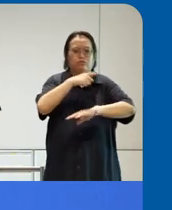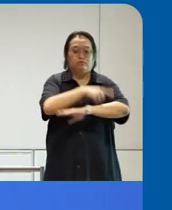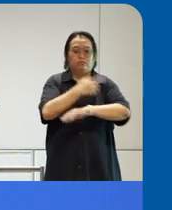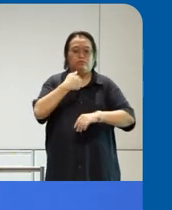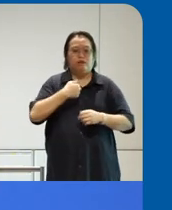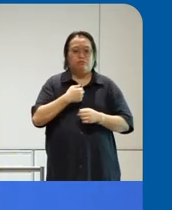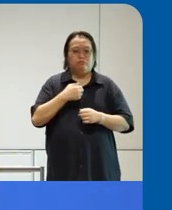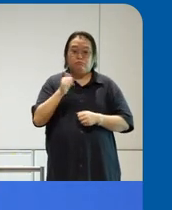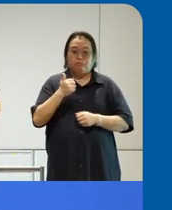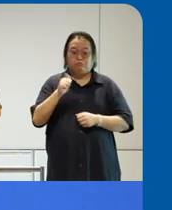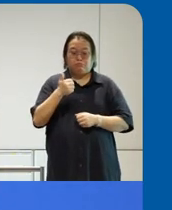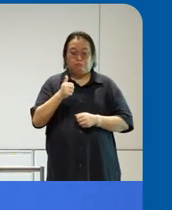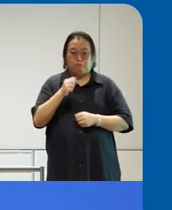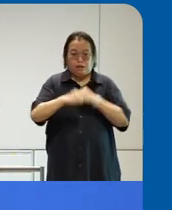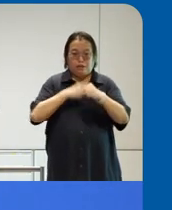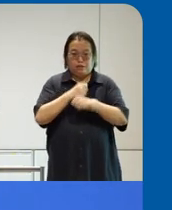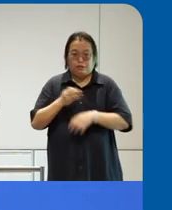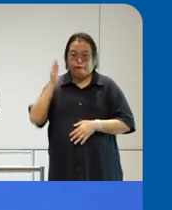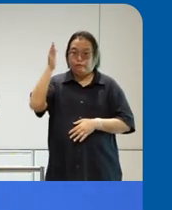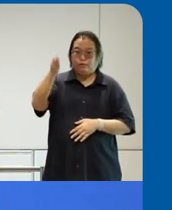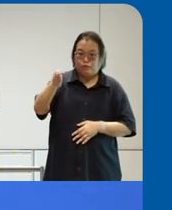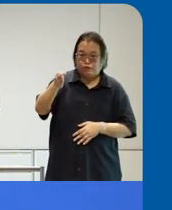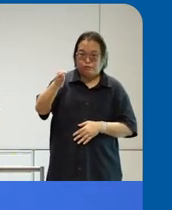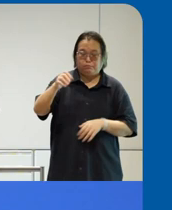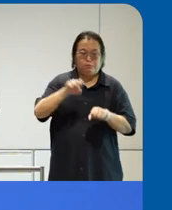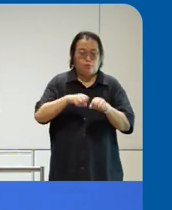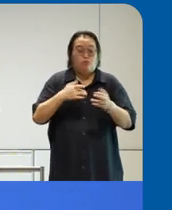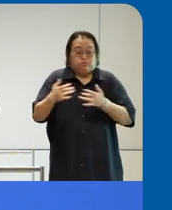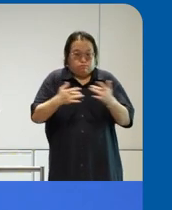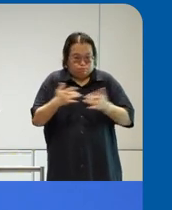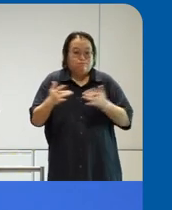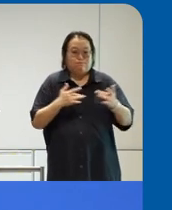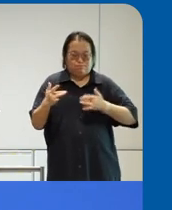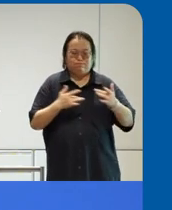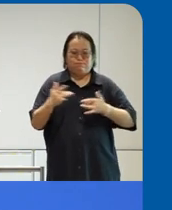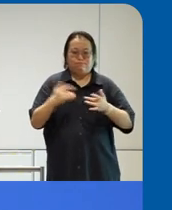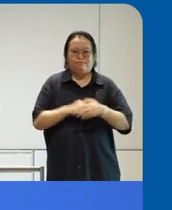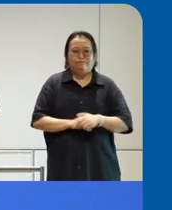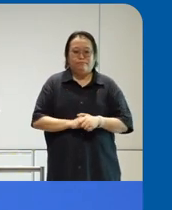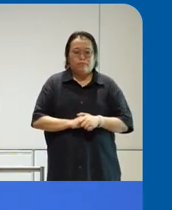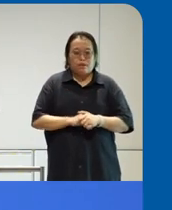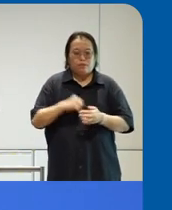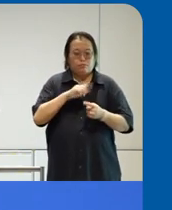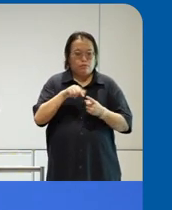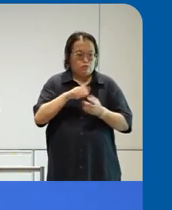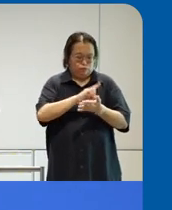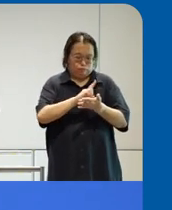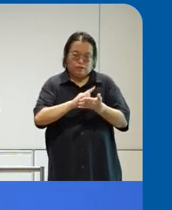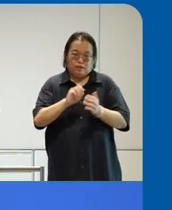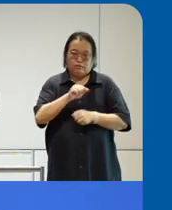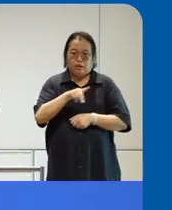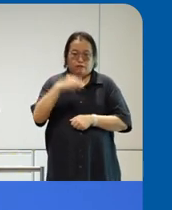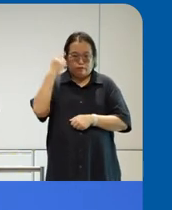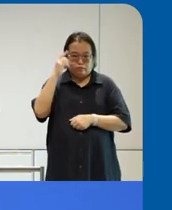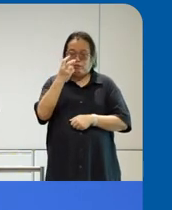time. So, that's one thing I find really exciting. And when you design solutions for the visually impaired and wheelchair users, you're